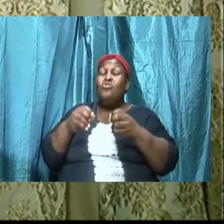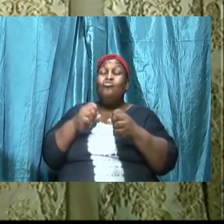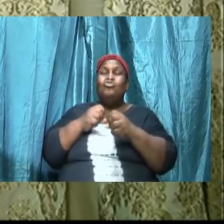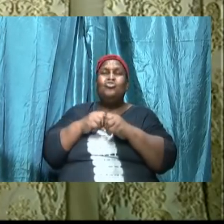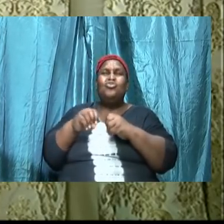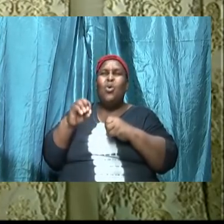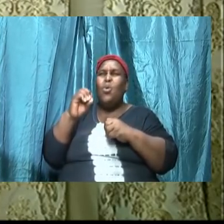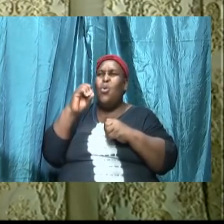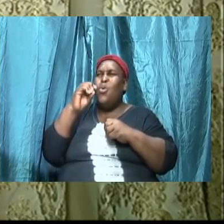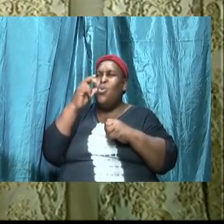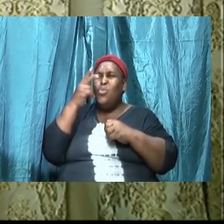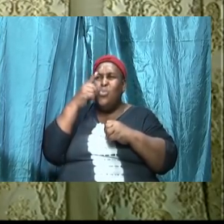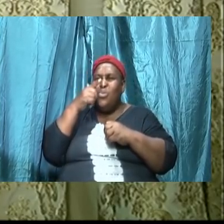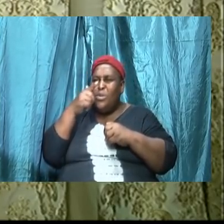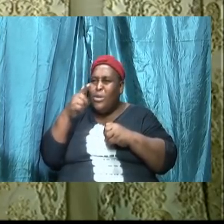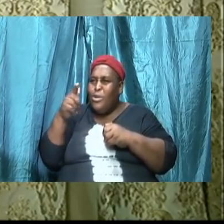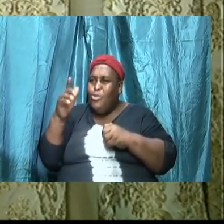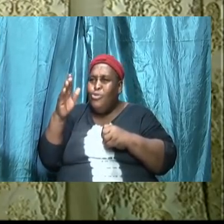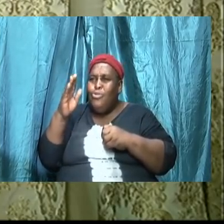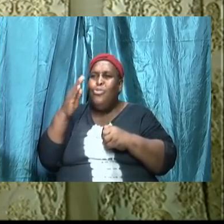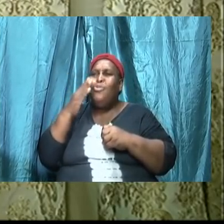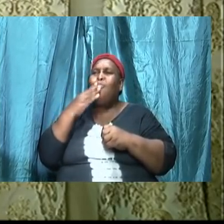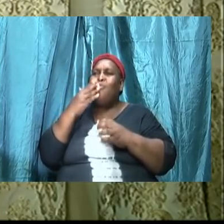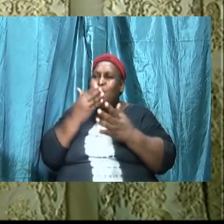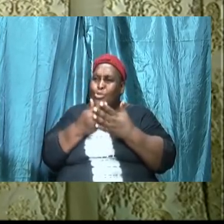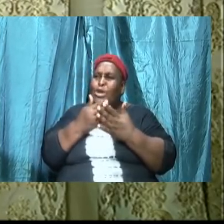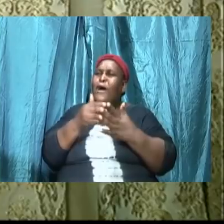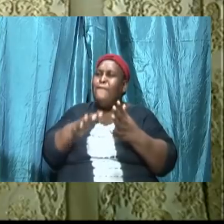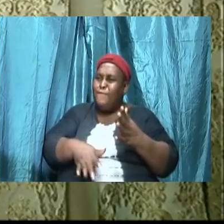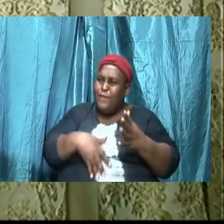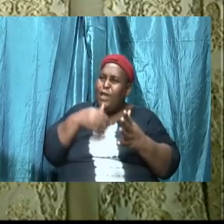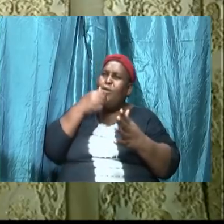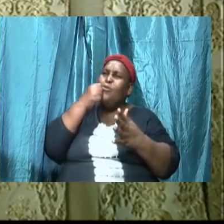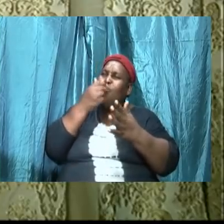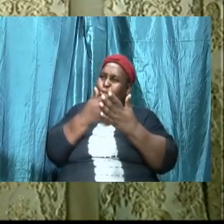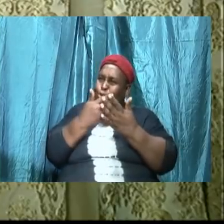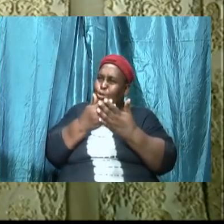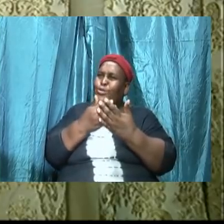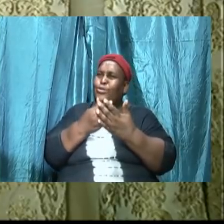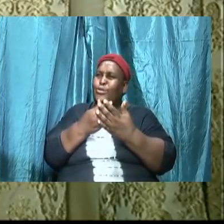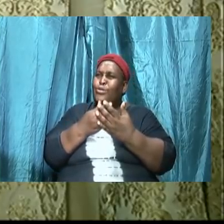we feel that we are still doing what we were supposed to do